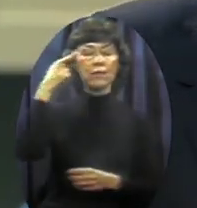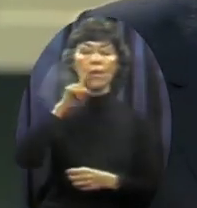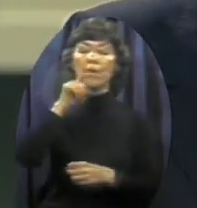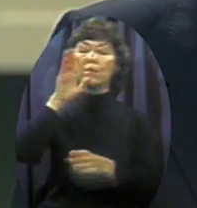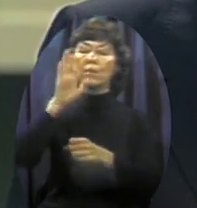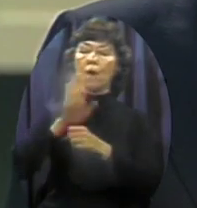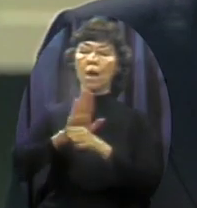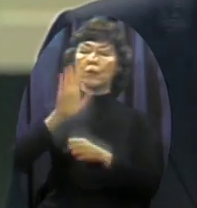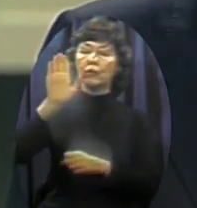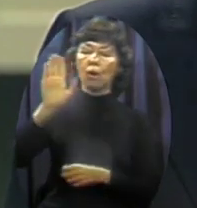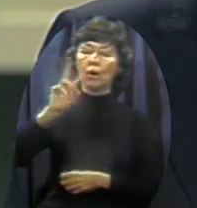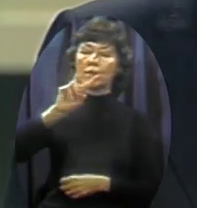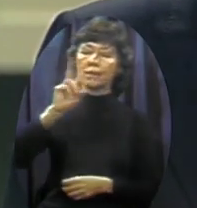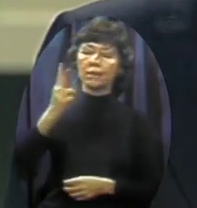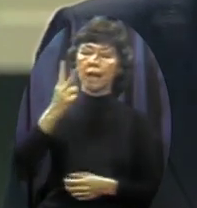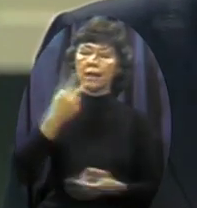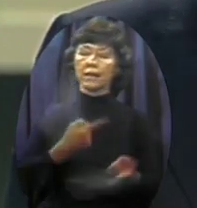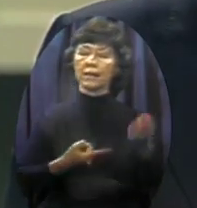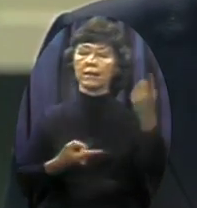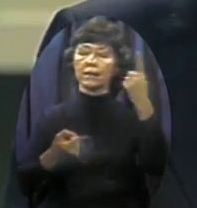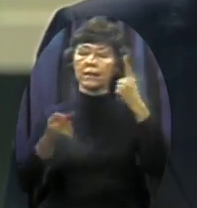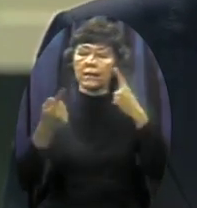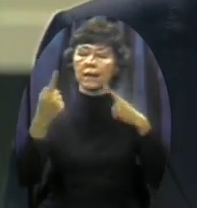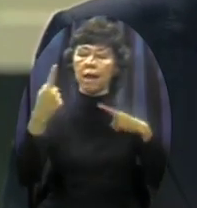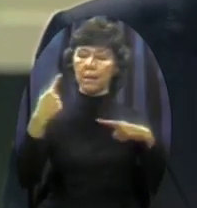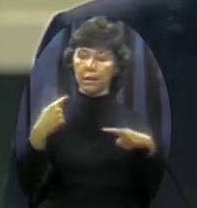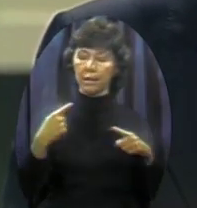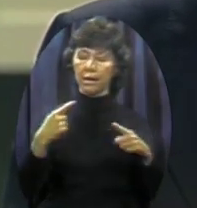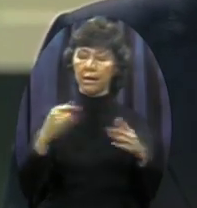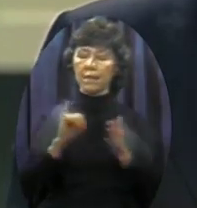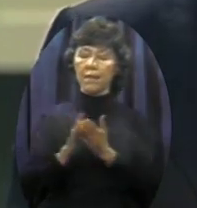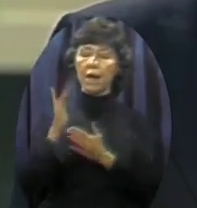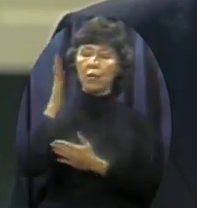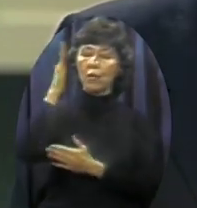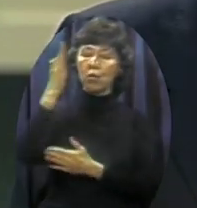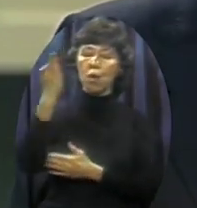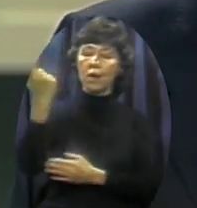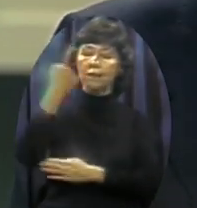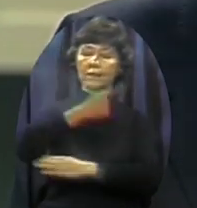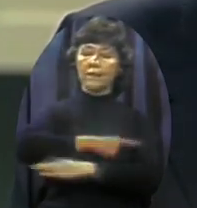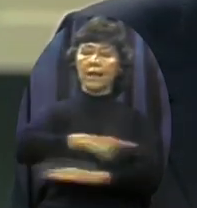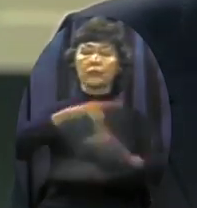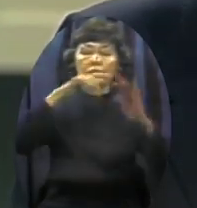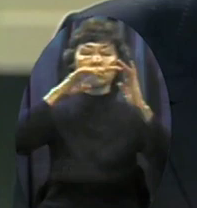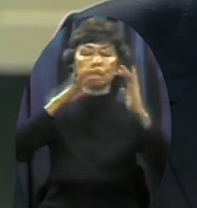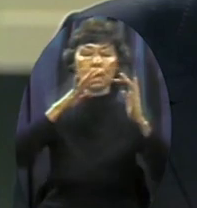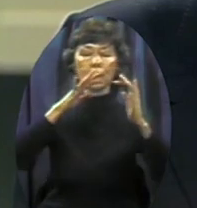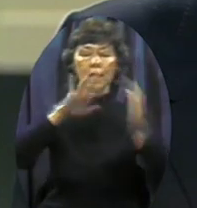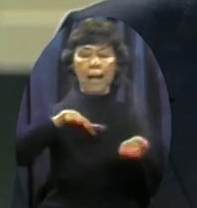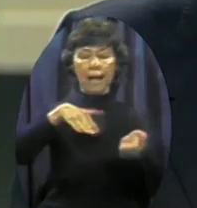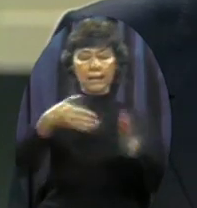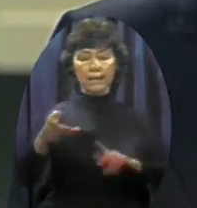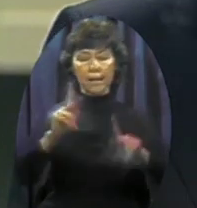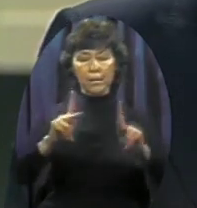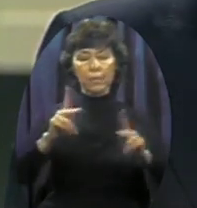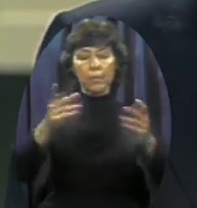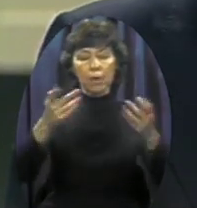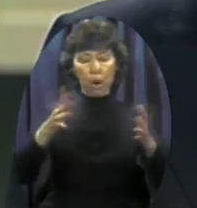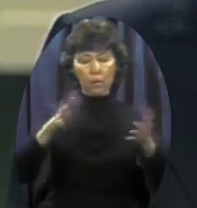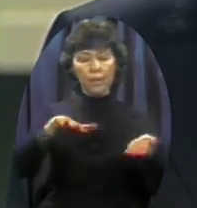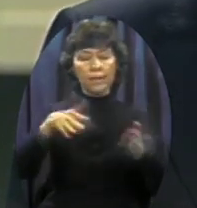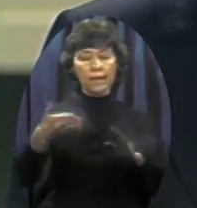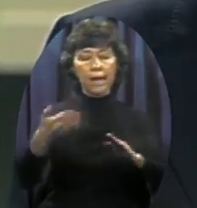your second coming That one day The trump of God shall sound The dead in Christ Shall rise first And then we who are alive And remain